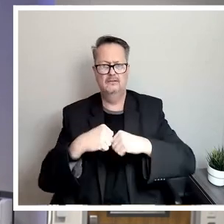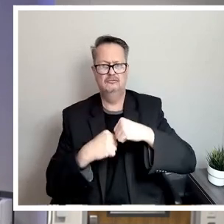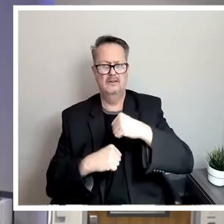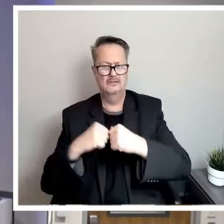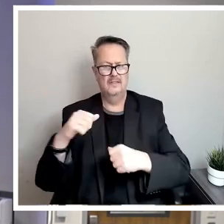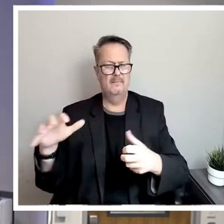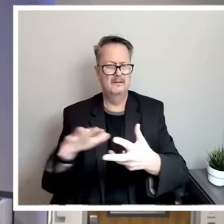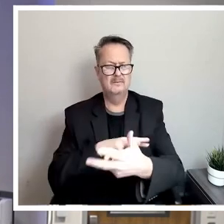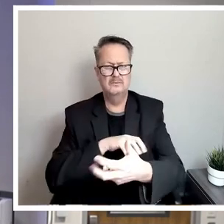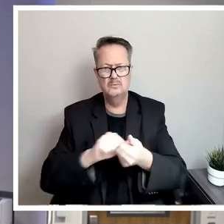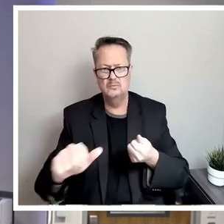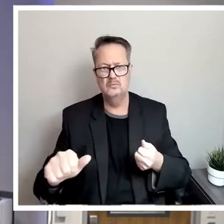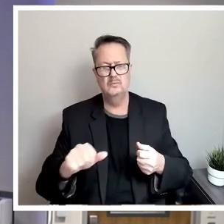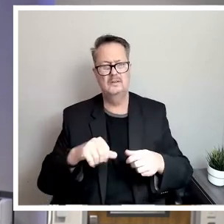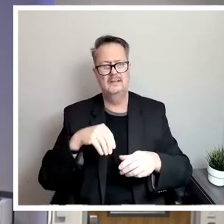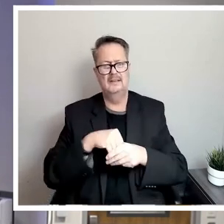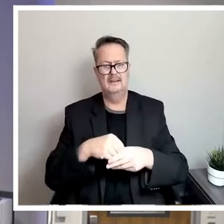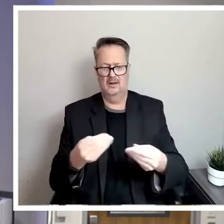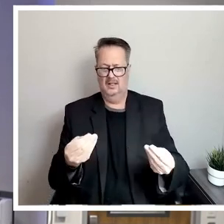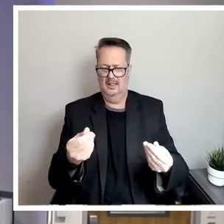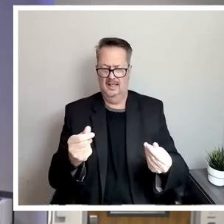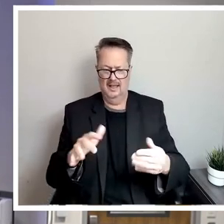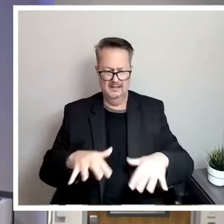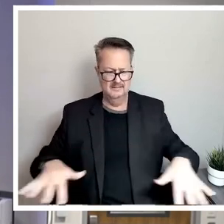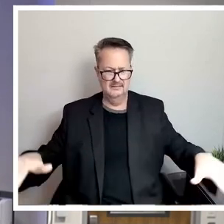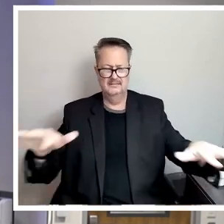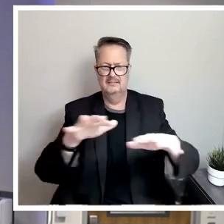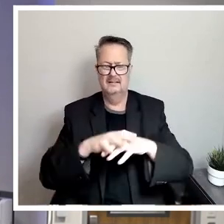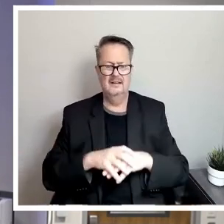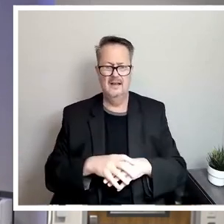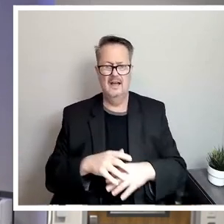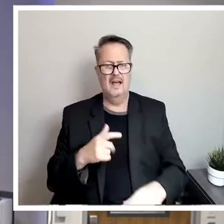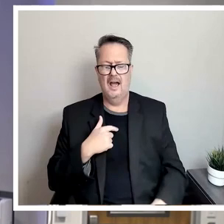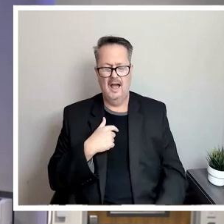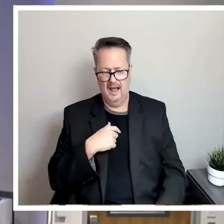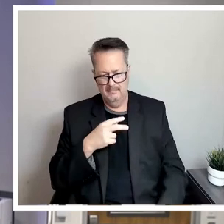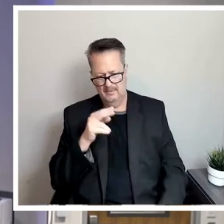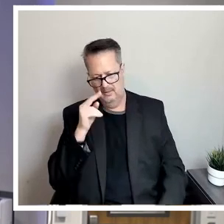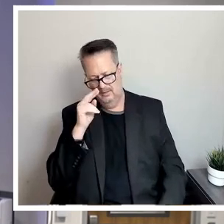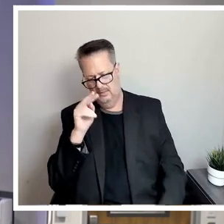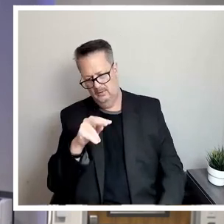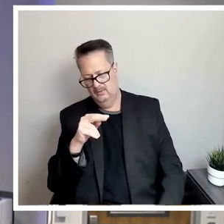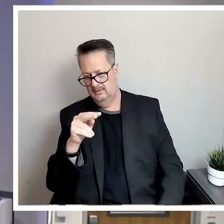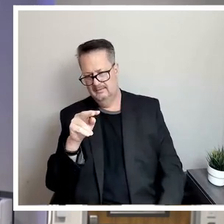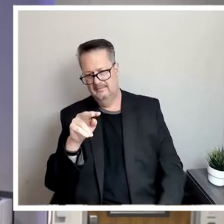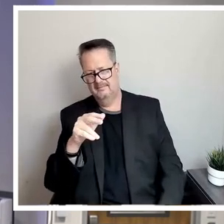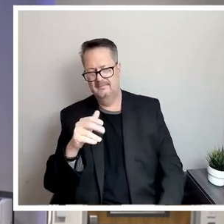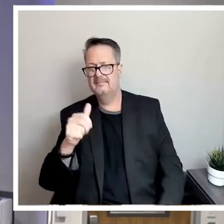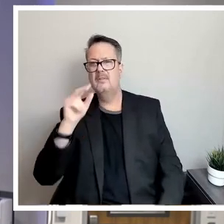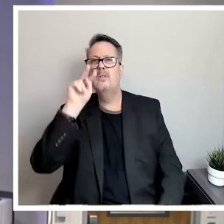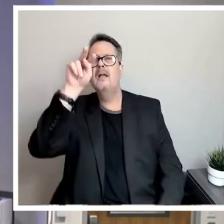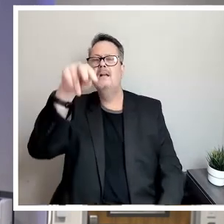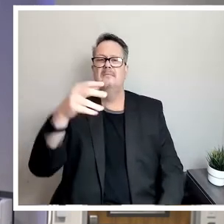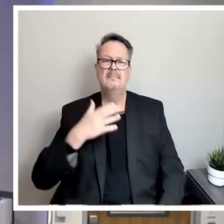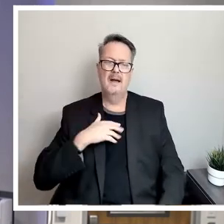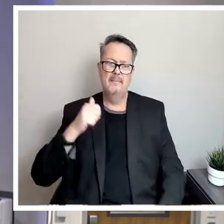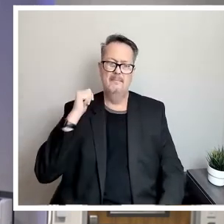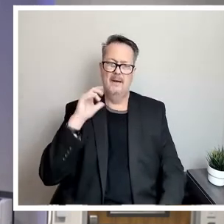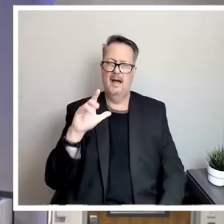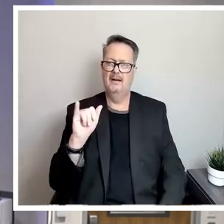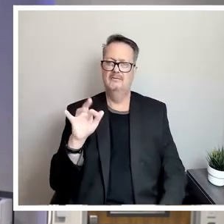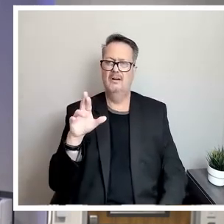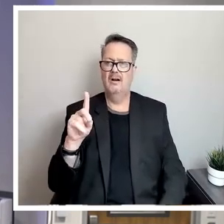our land side. I'm looking outside my backyard in a beautiful